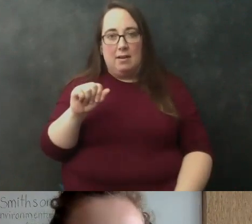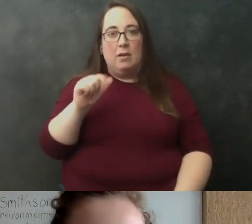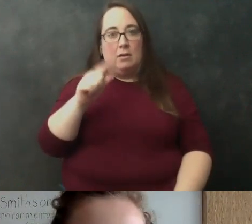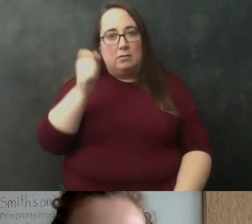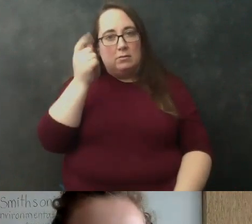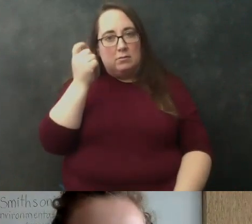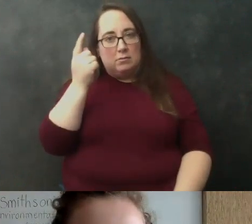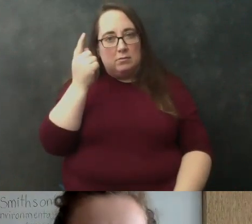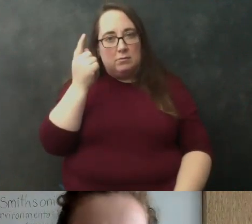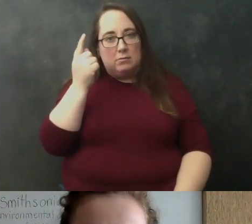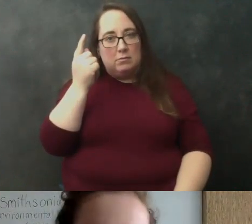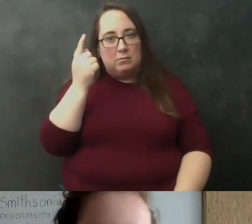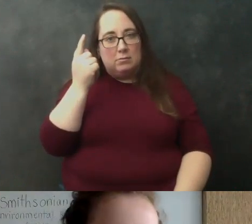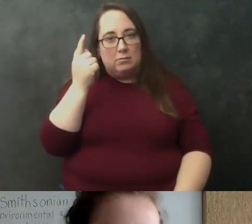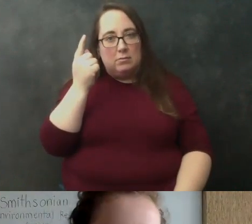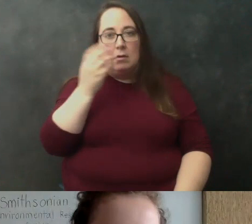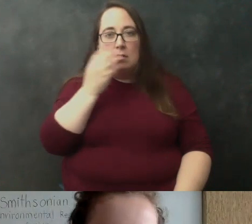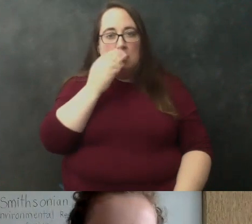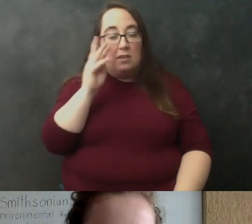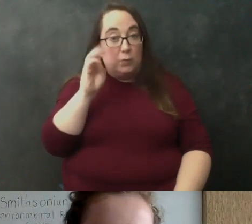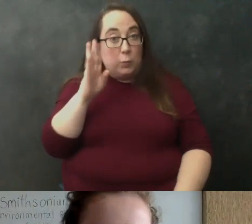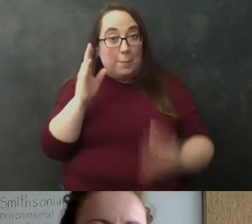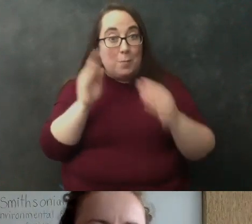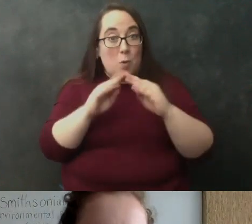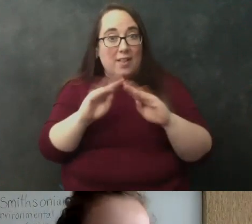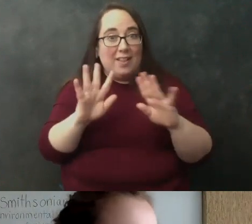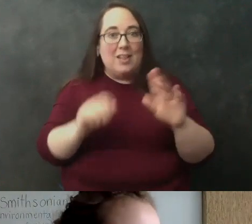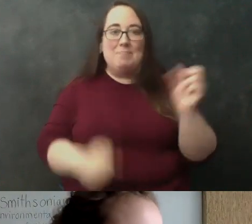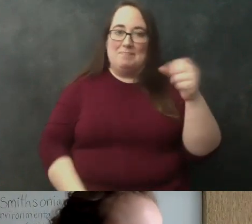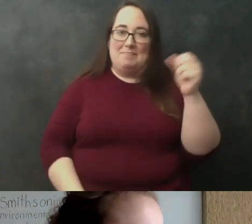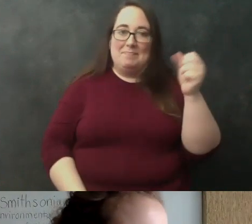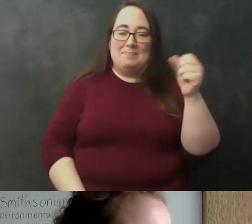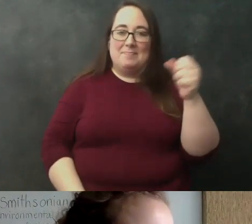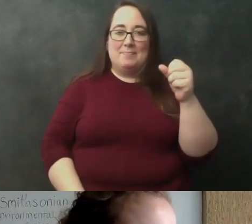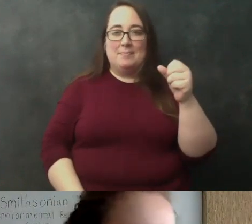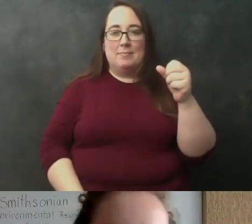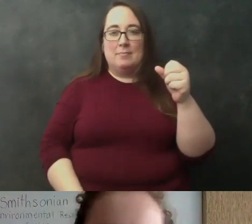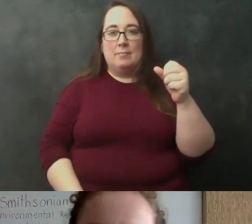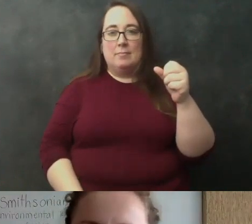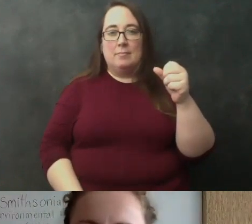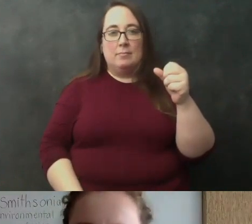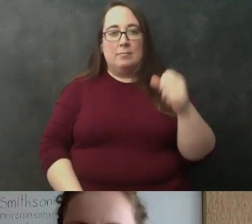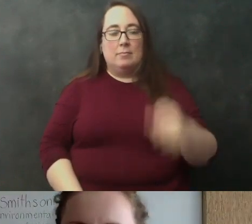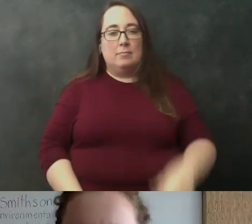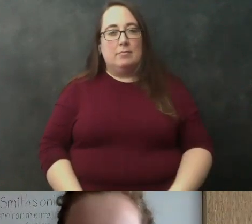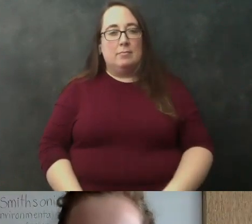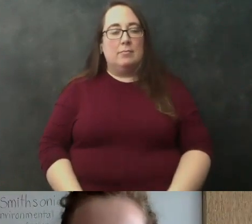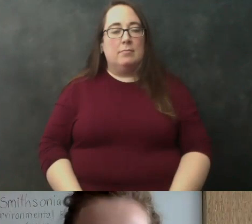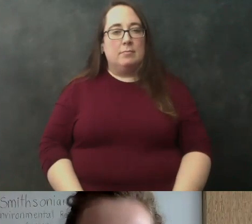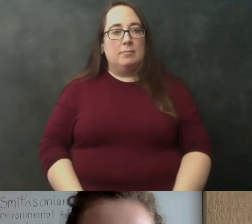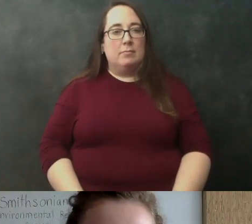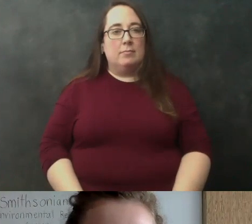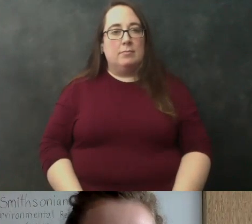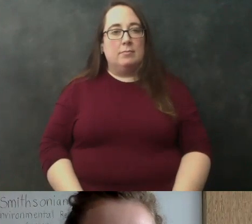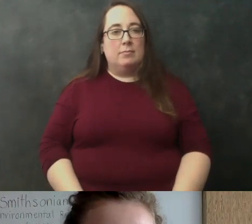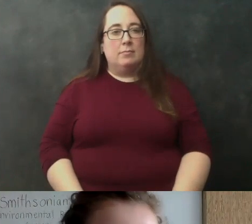the food web even more yeah okay cool so because you when we take we actually take like the